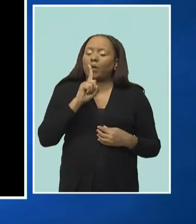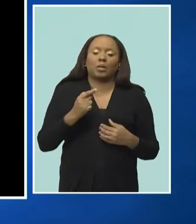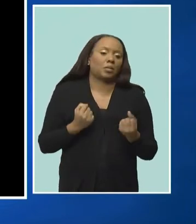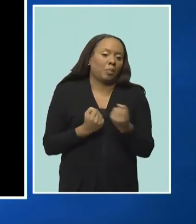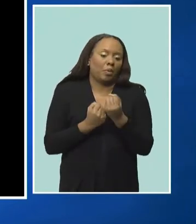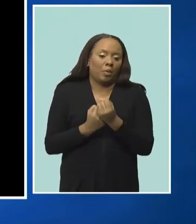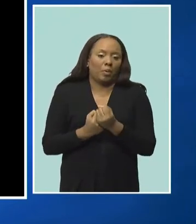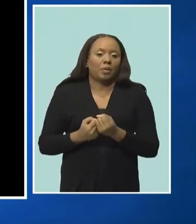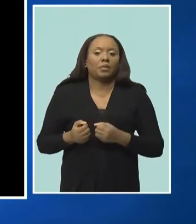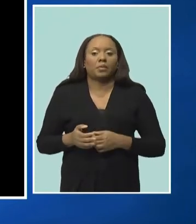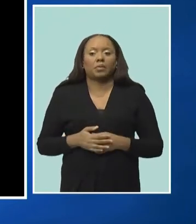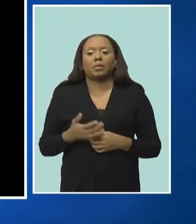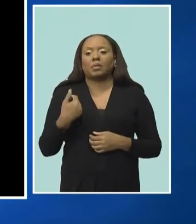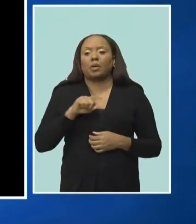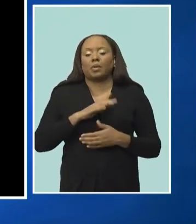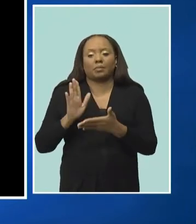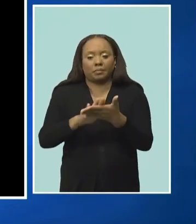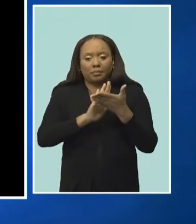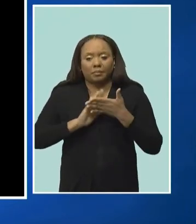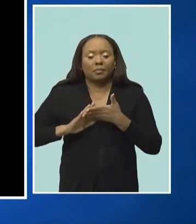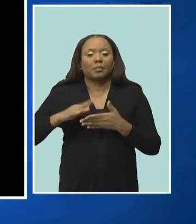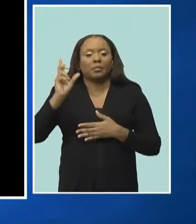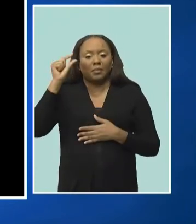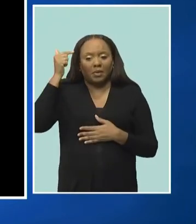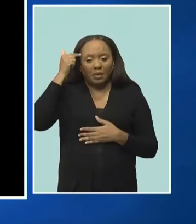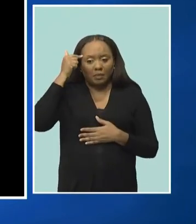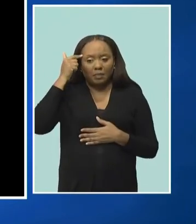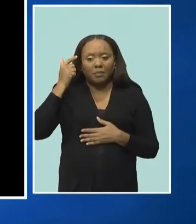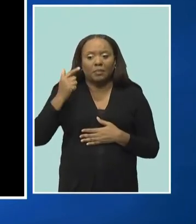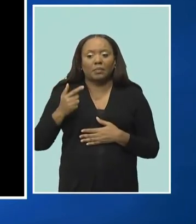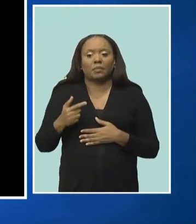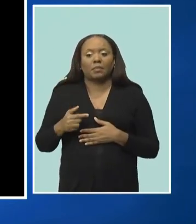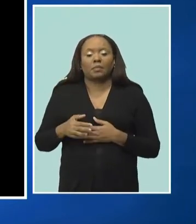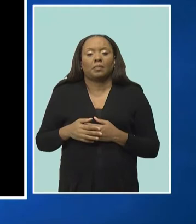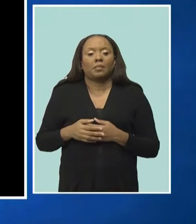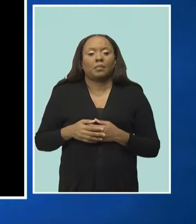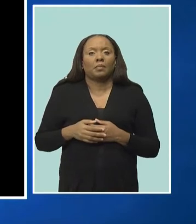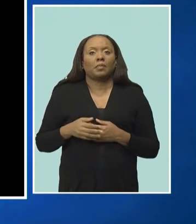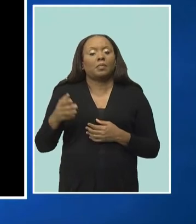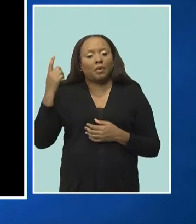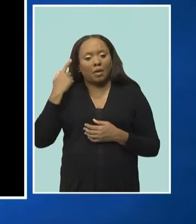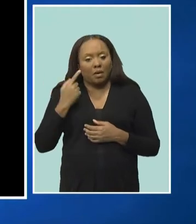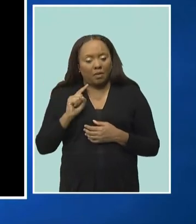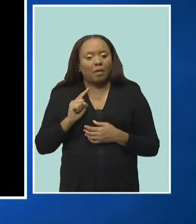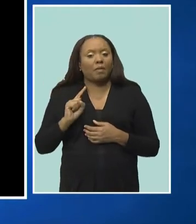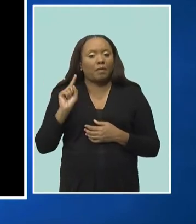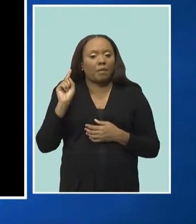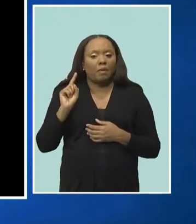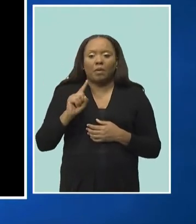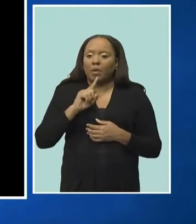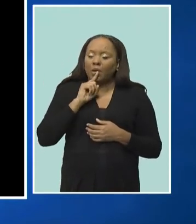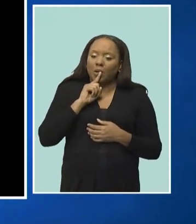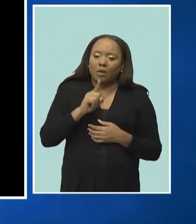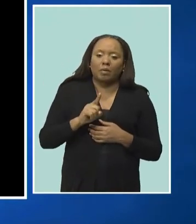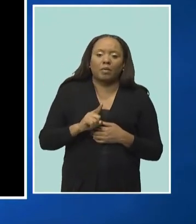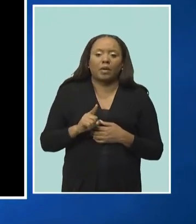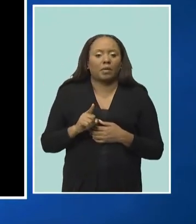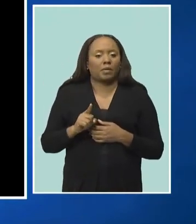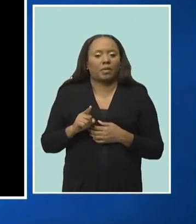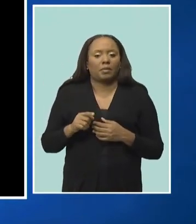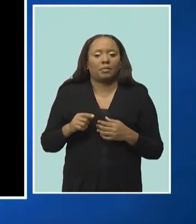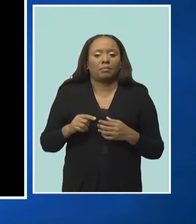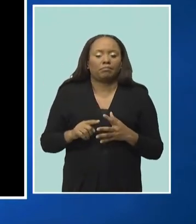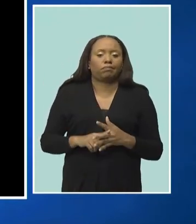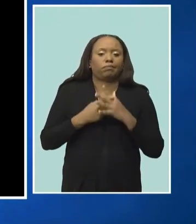this, we commend the government for having taken the initiative in this regard. I think it was a question of the lack of